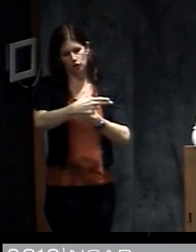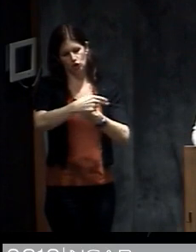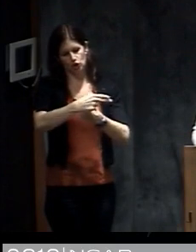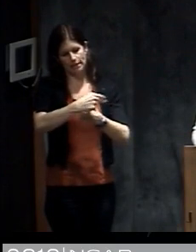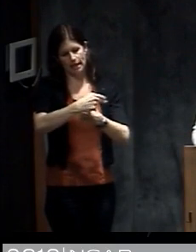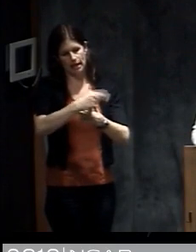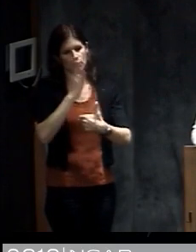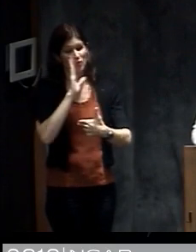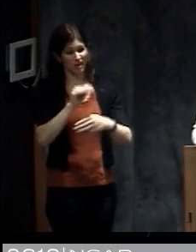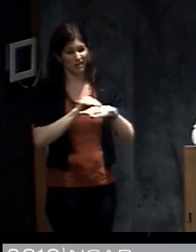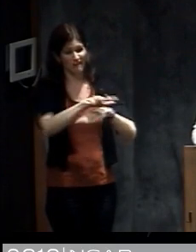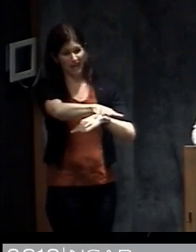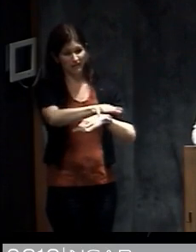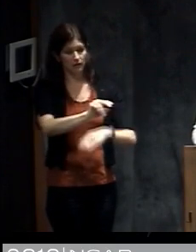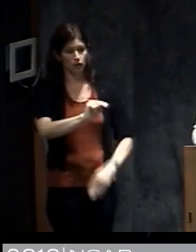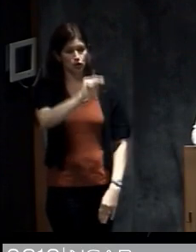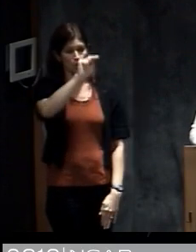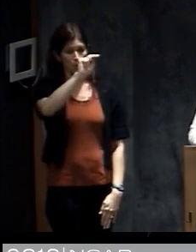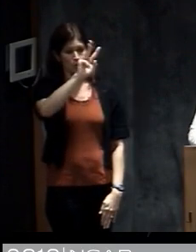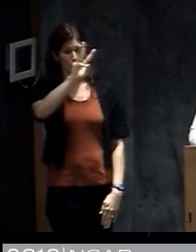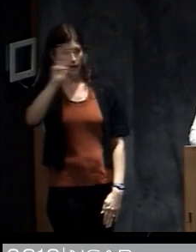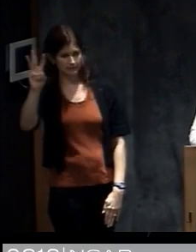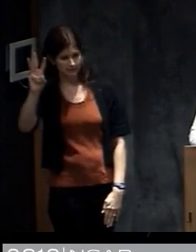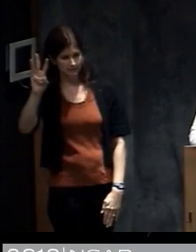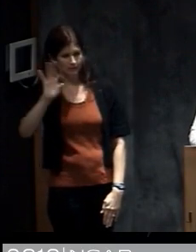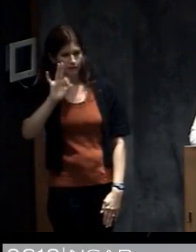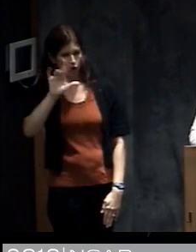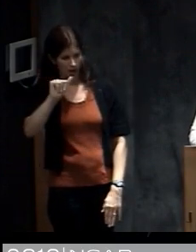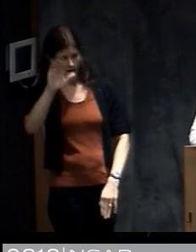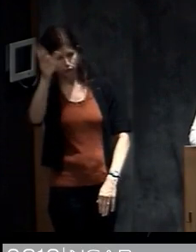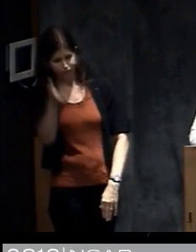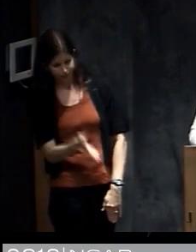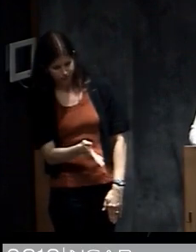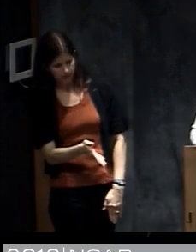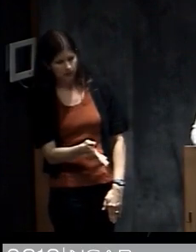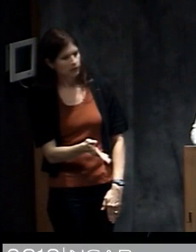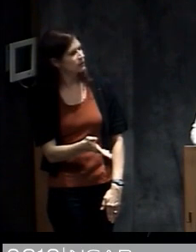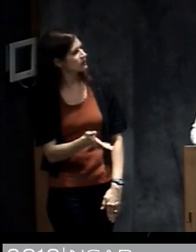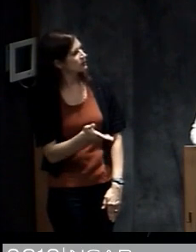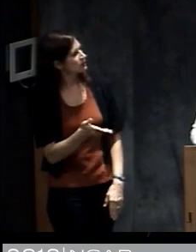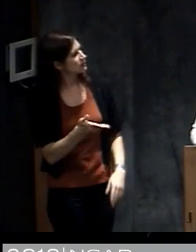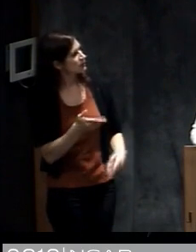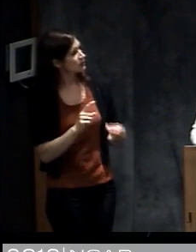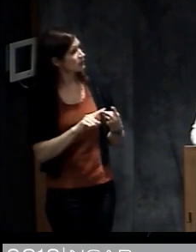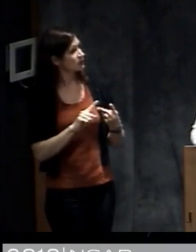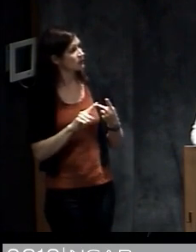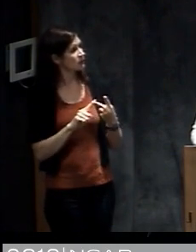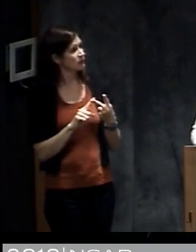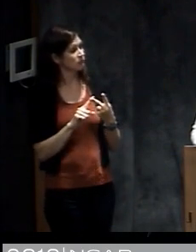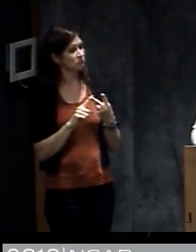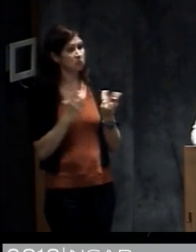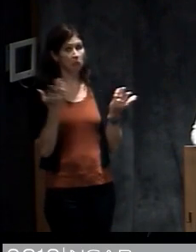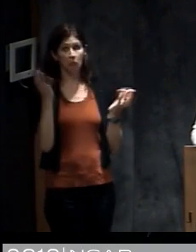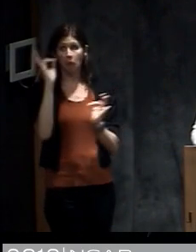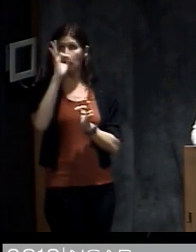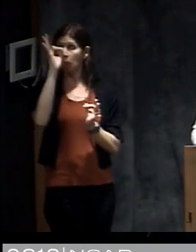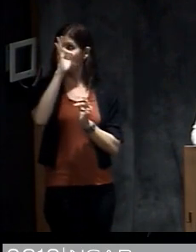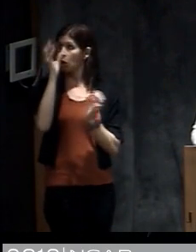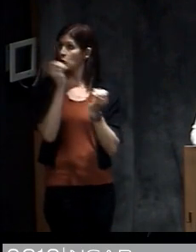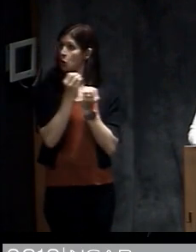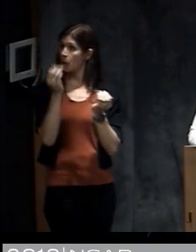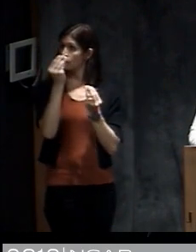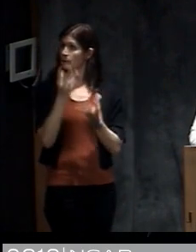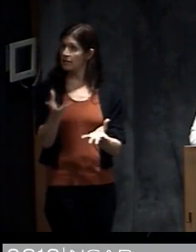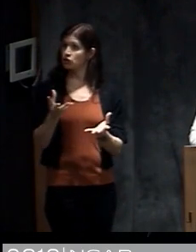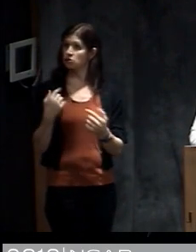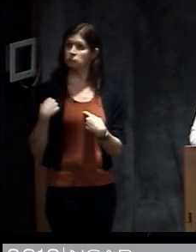affect the northwest Florida coast. And then there's the statement here that no information has been received near the center of Camille since early